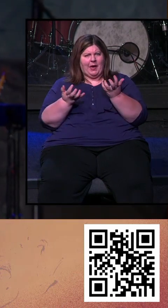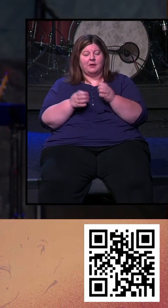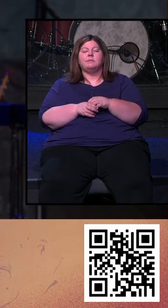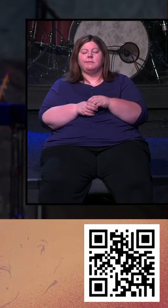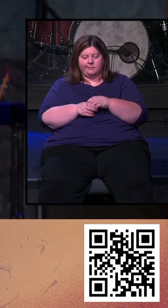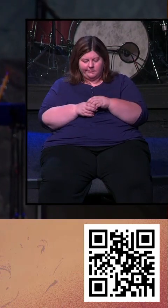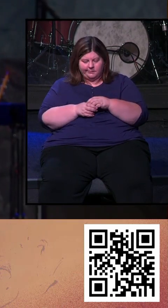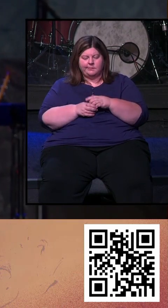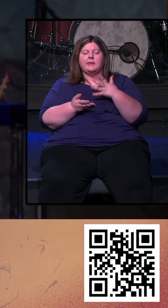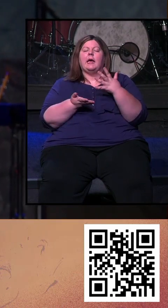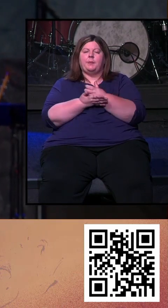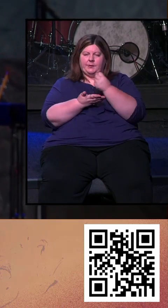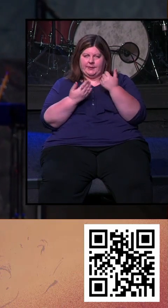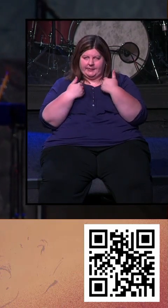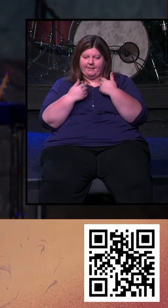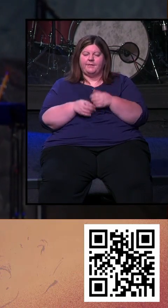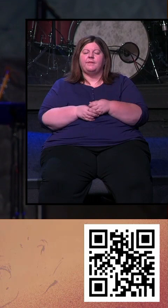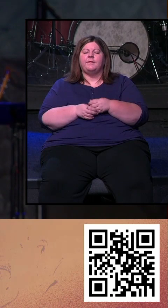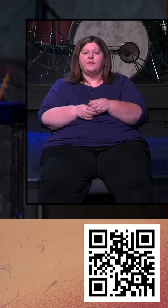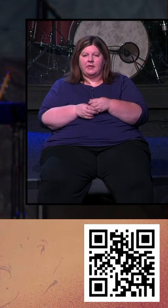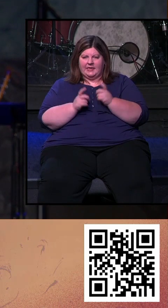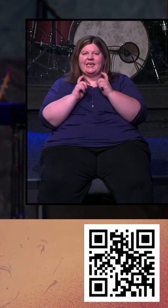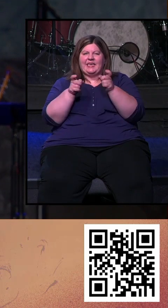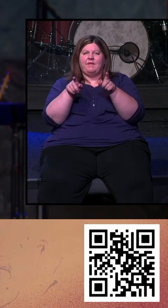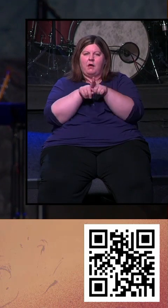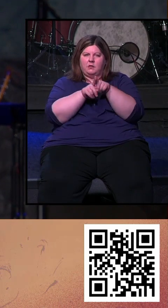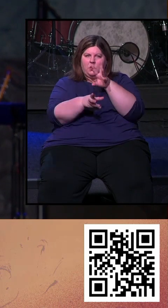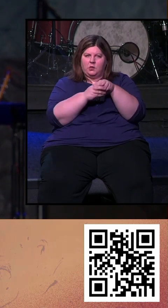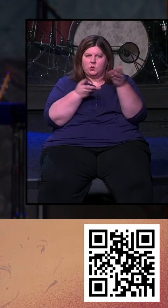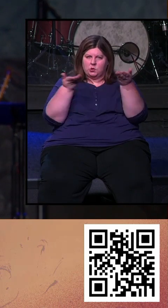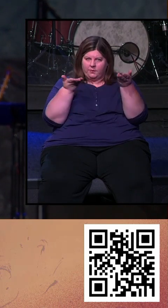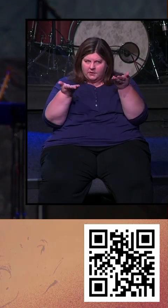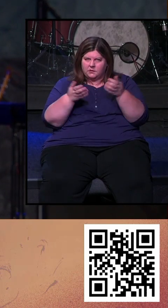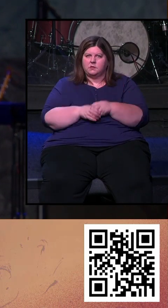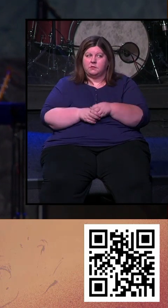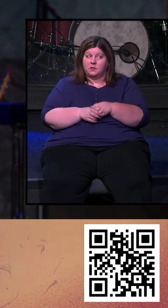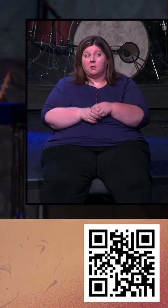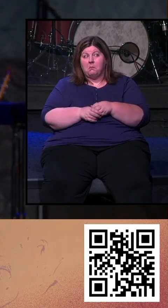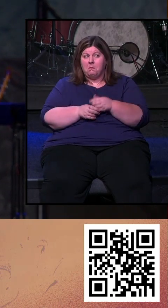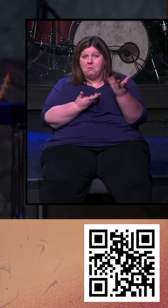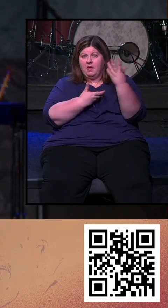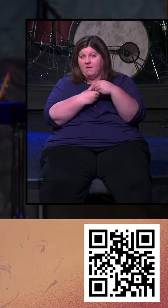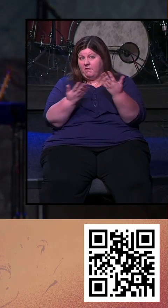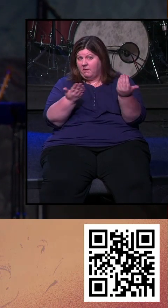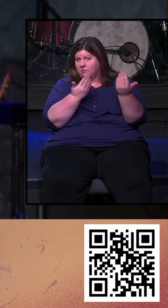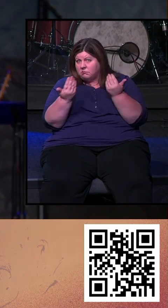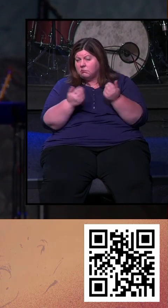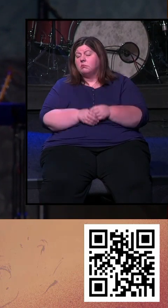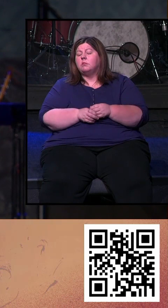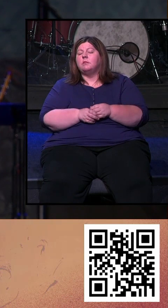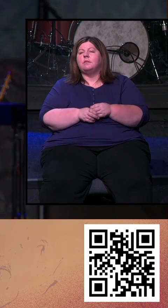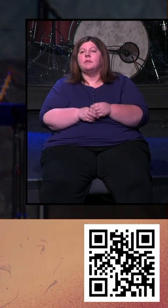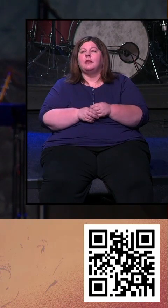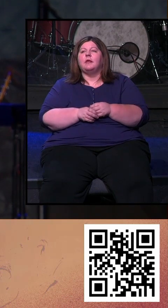opportunities to give and to come alongside something like that here at our church. So I just want to invite you to be a part of that. So this next